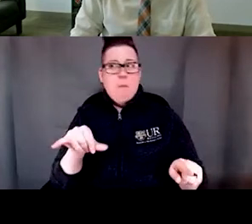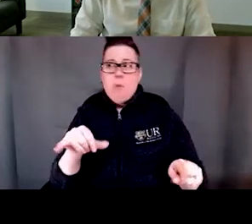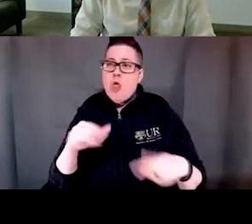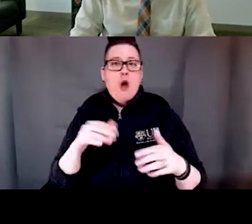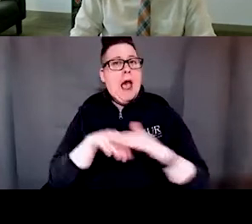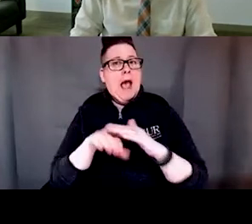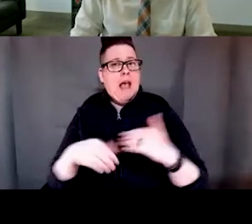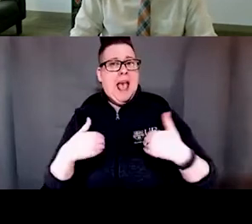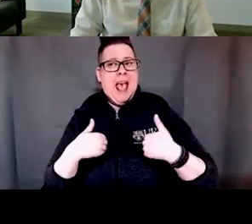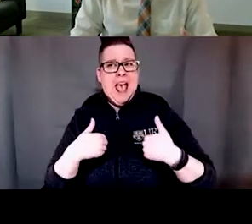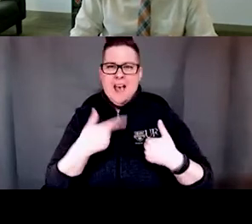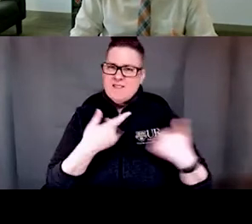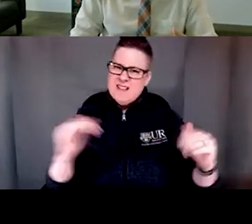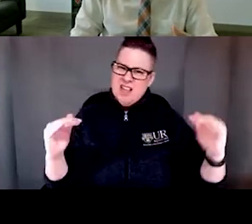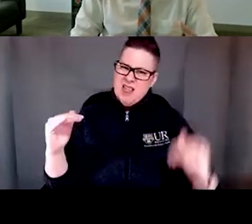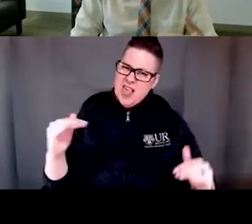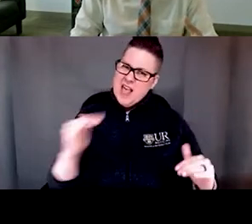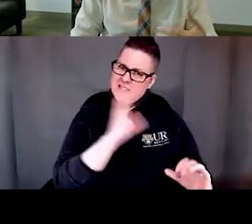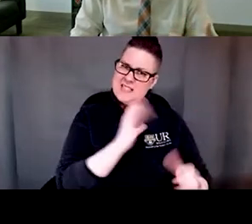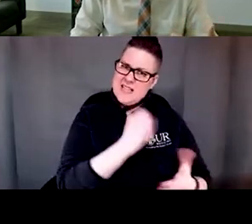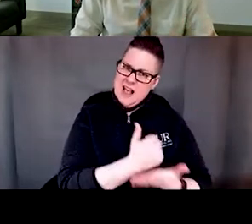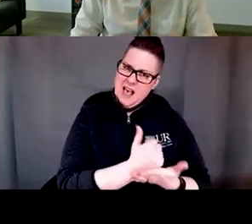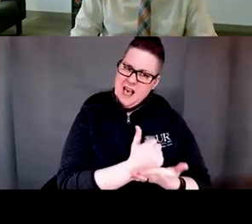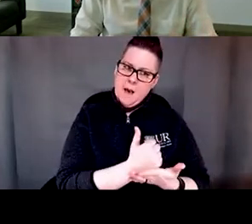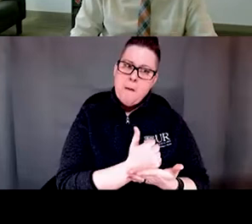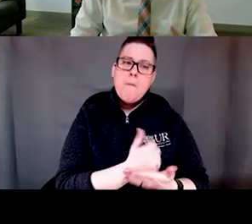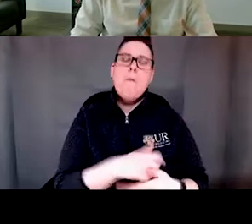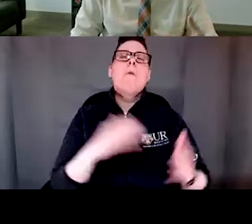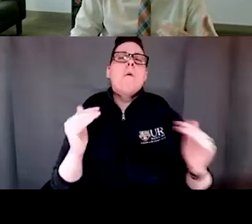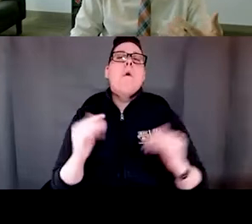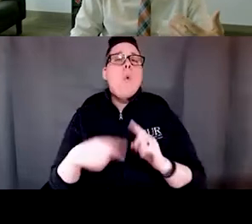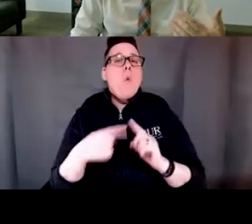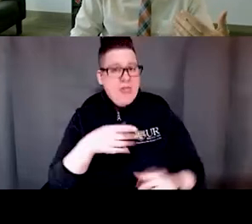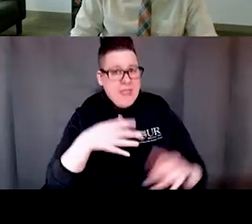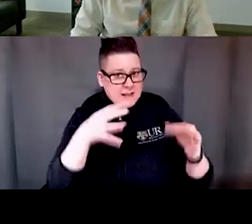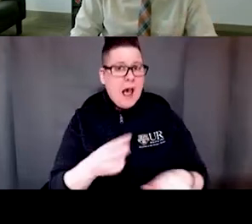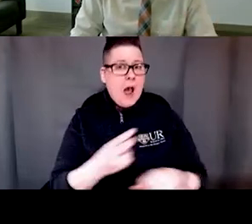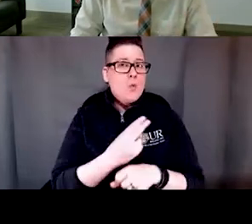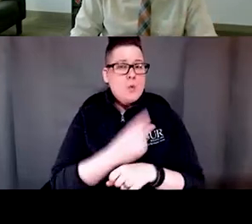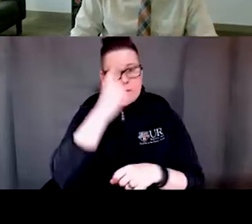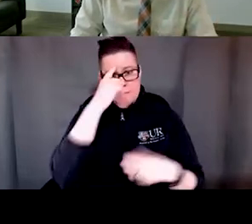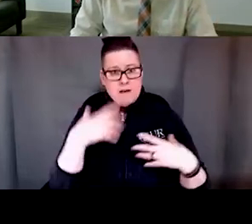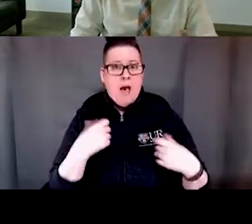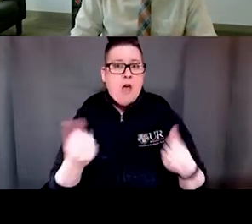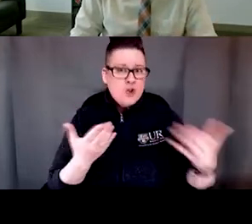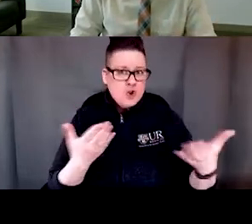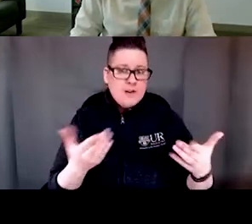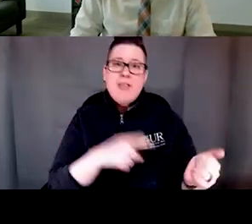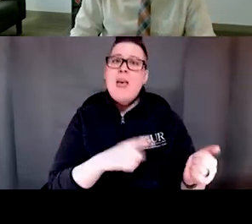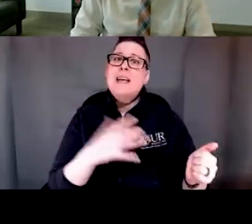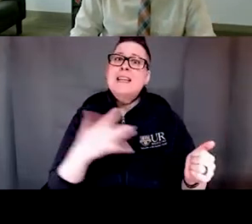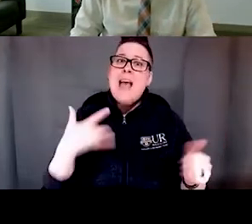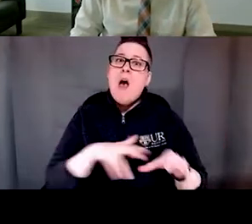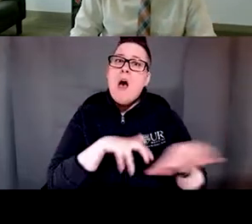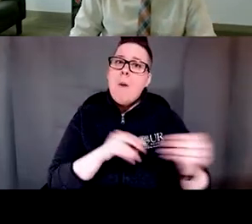And so, and what we're also finding is that when mental health services are actually accessed, older Latinos tend to drop out earlier and they also tend to